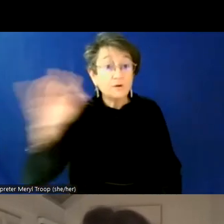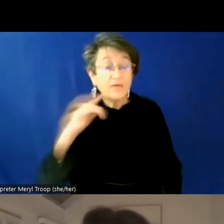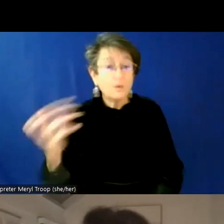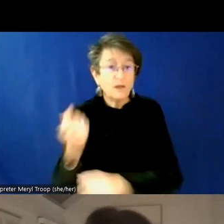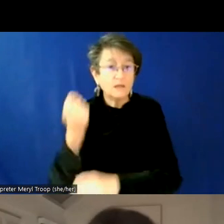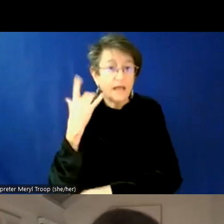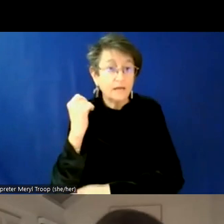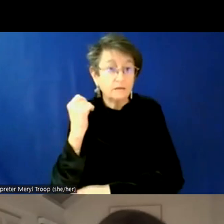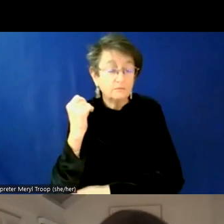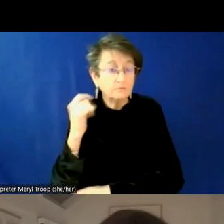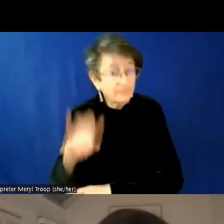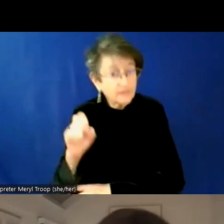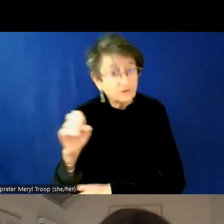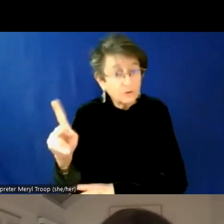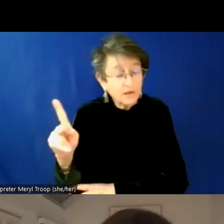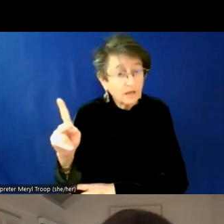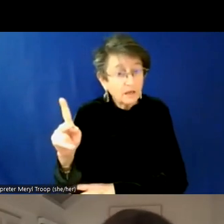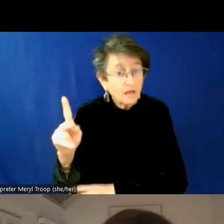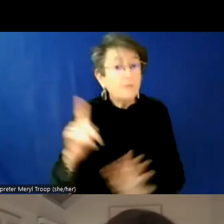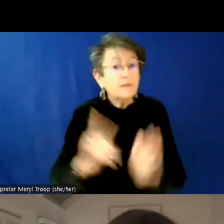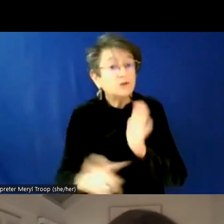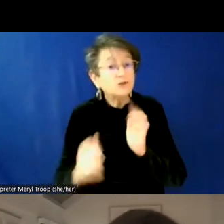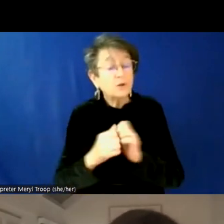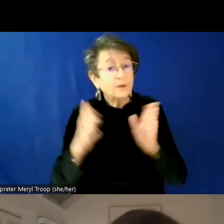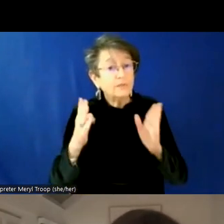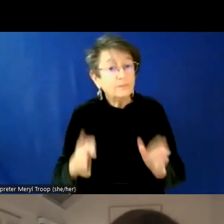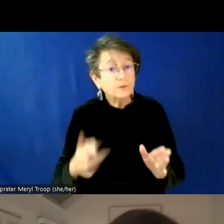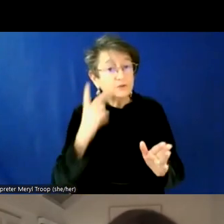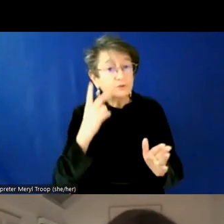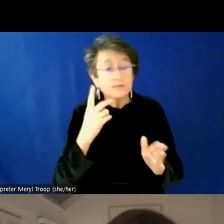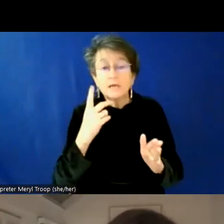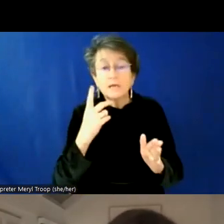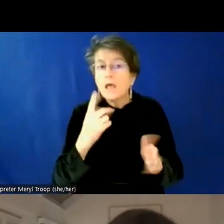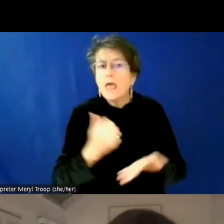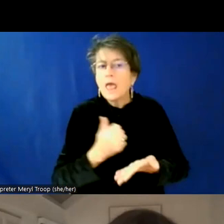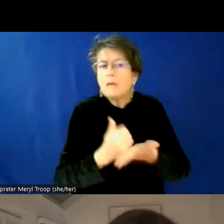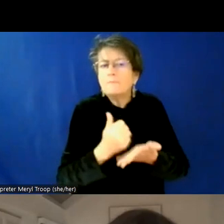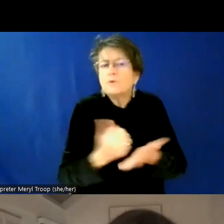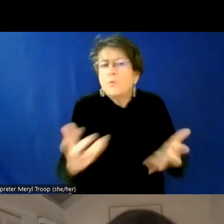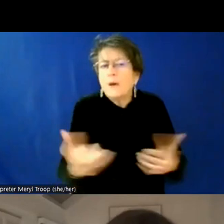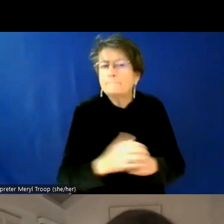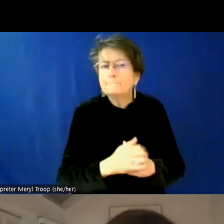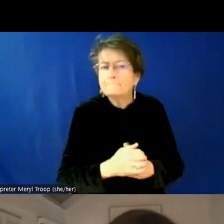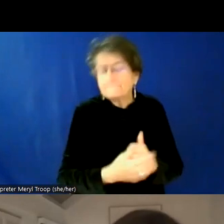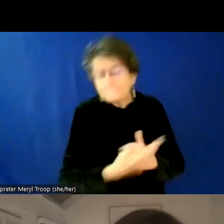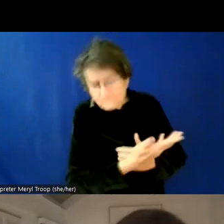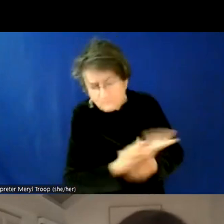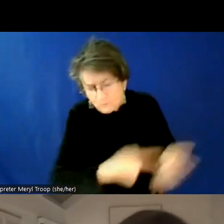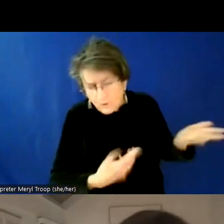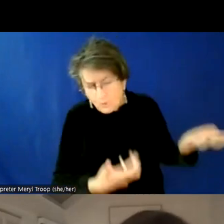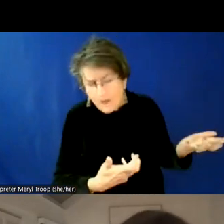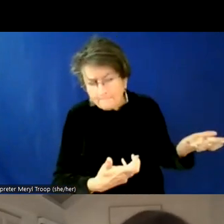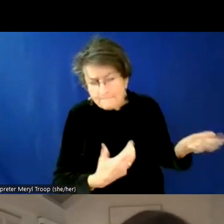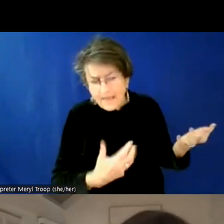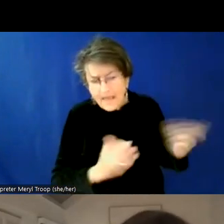okay. Right. But I think it's checking in with the individual to see what's the most helpful thing to do. Um, and I also think